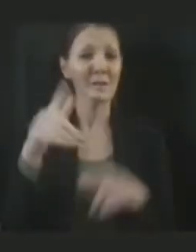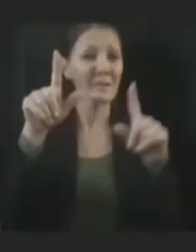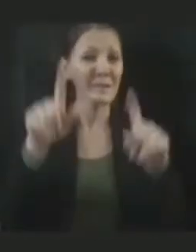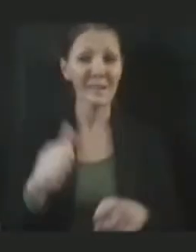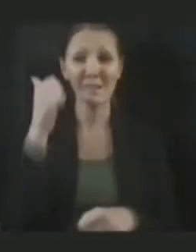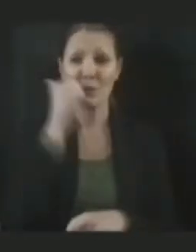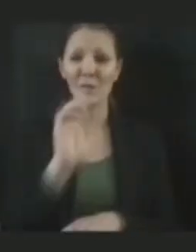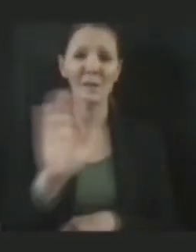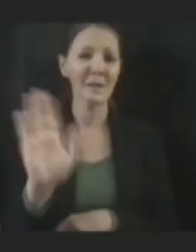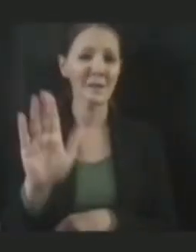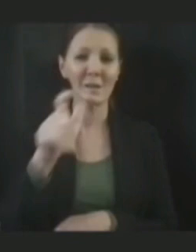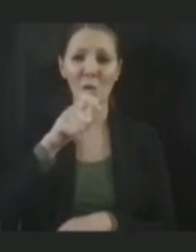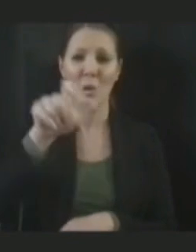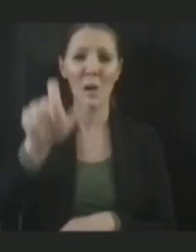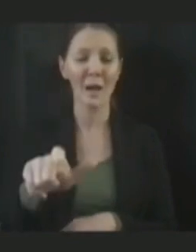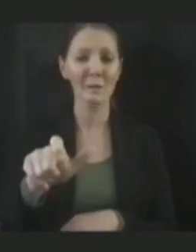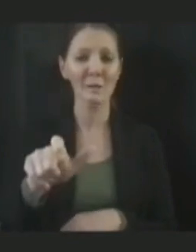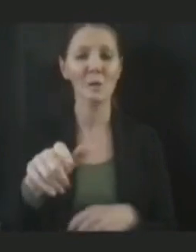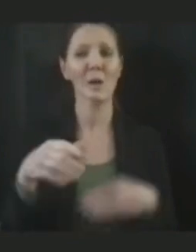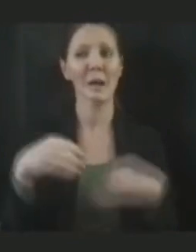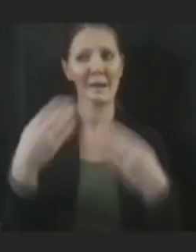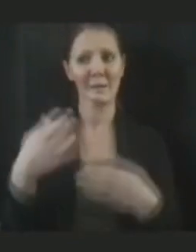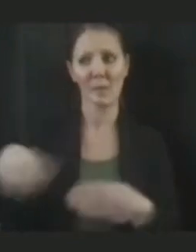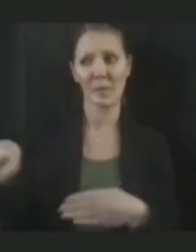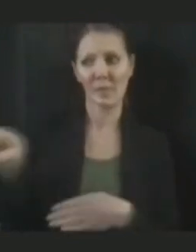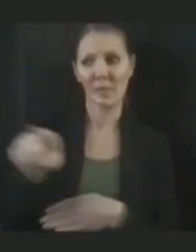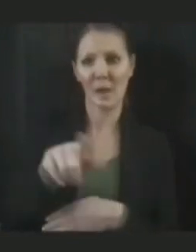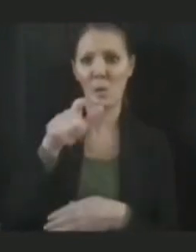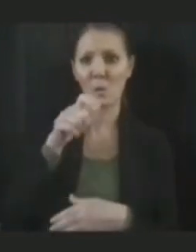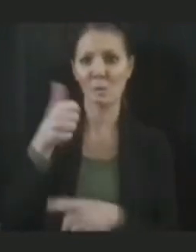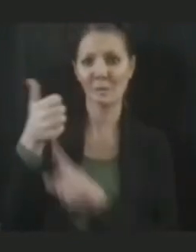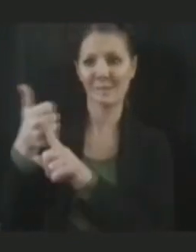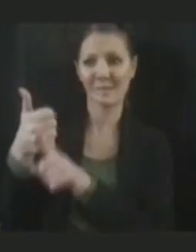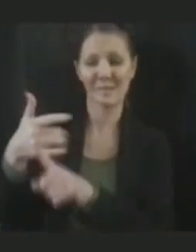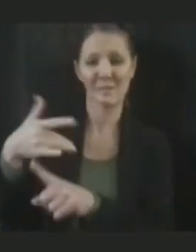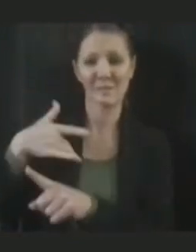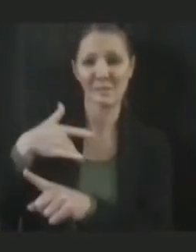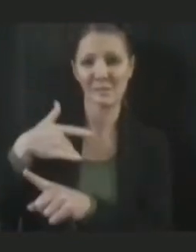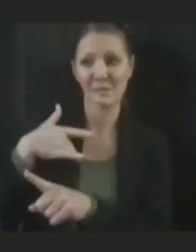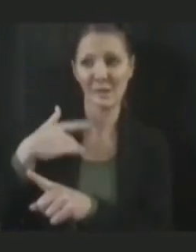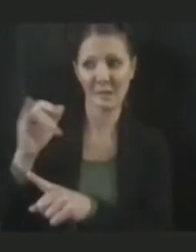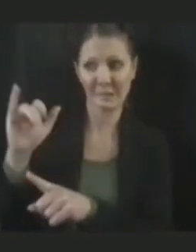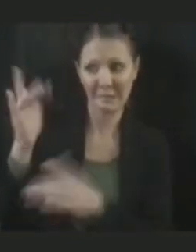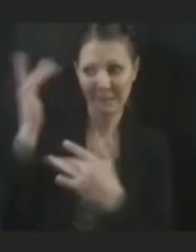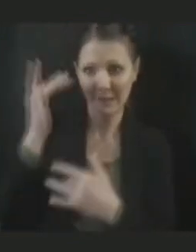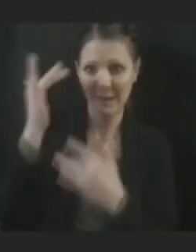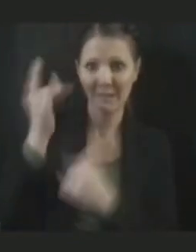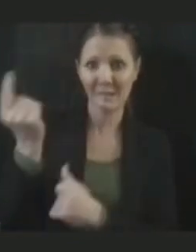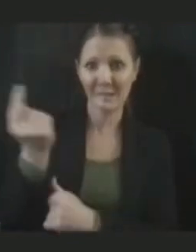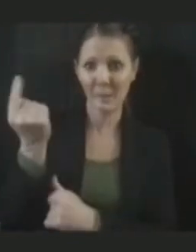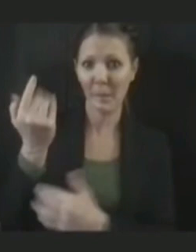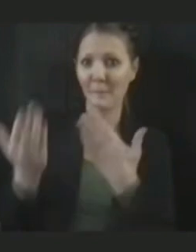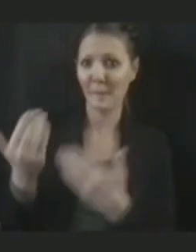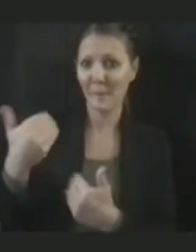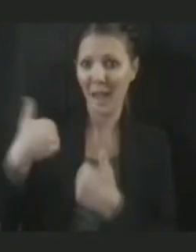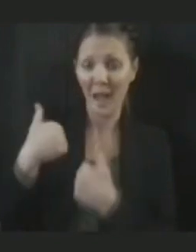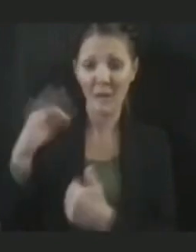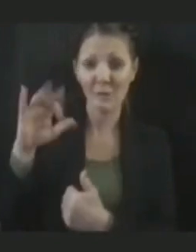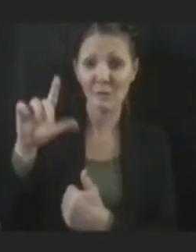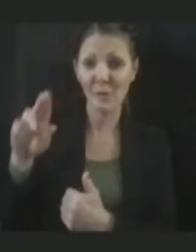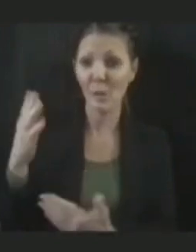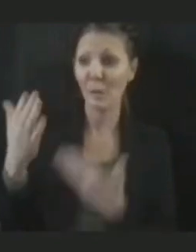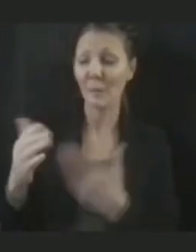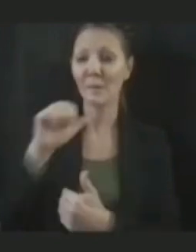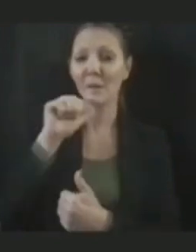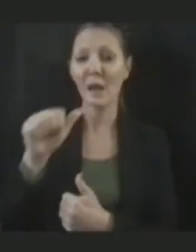break. Let those folks who maybe feel like they've got an infection of some sort, maybe they have flu, maybe not, let them